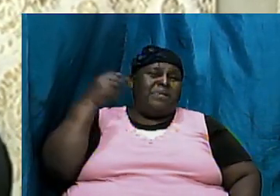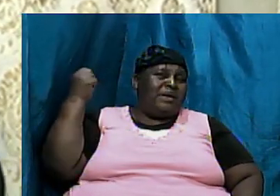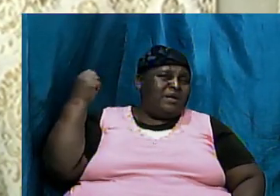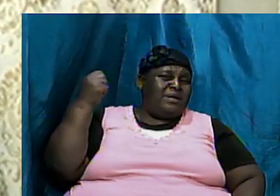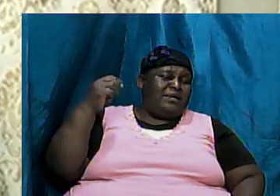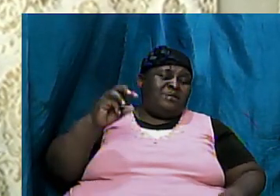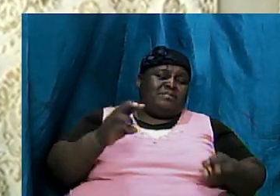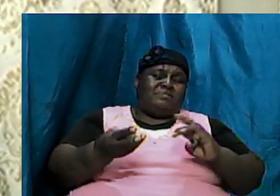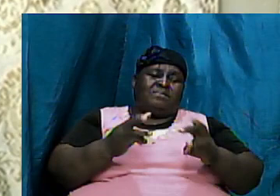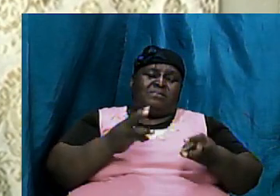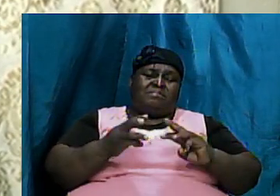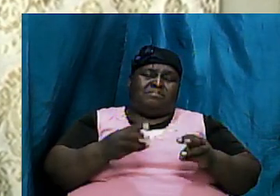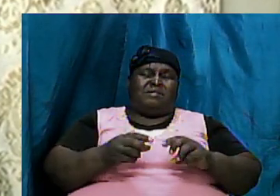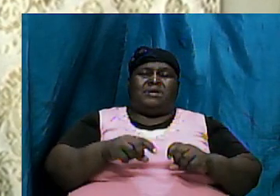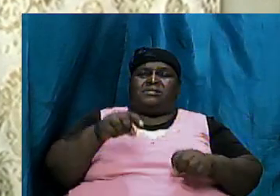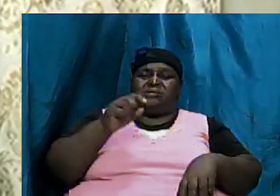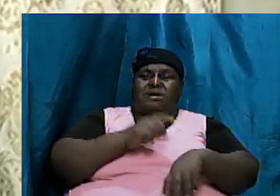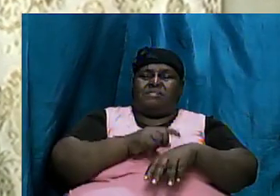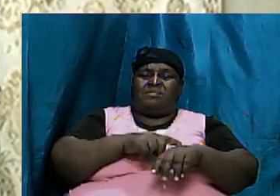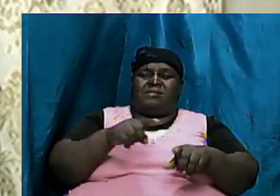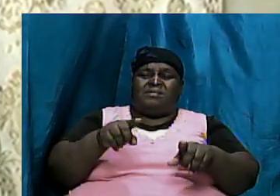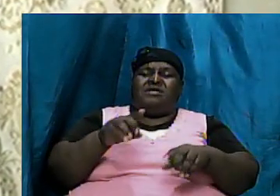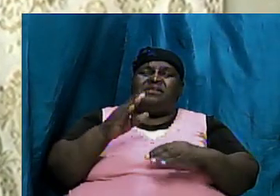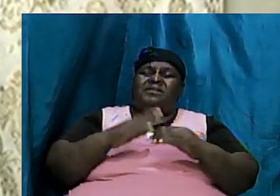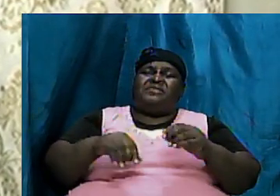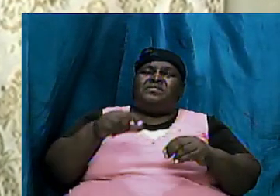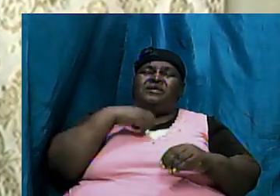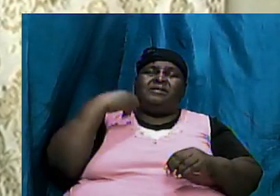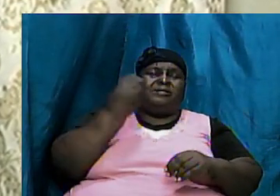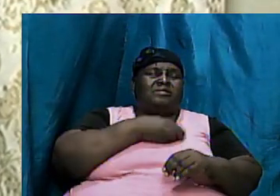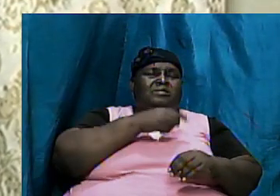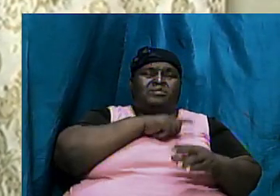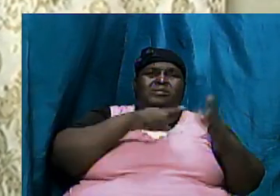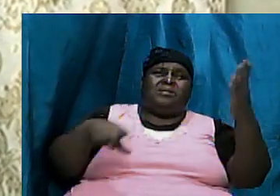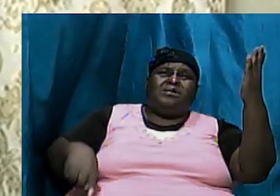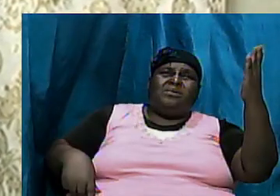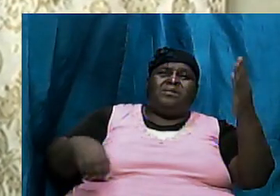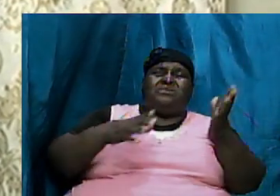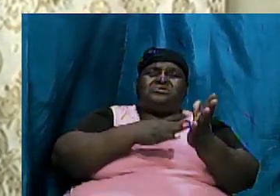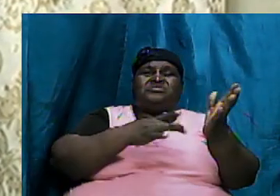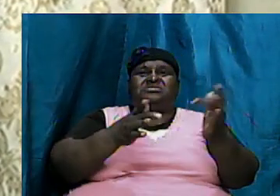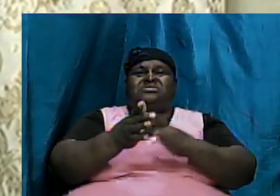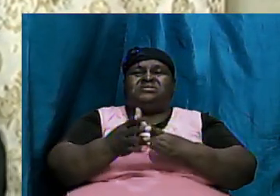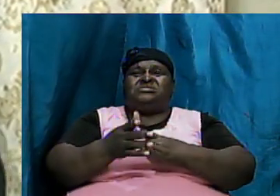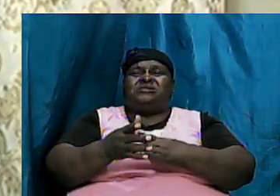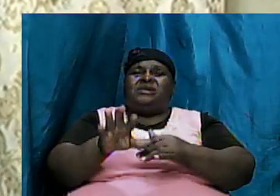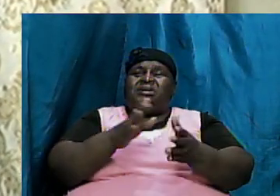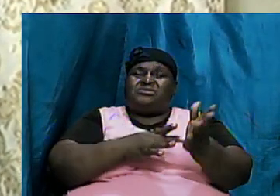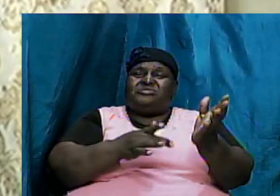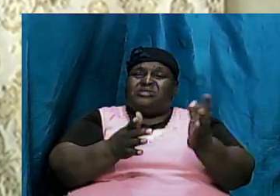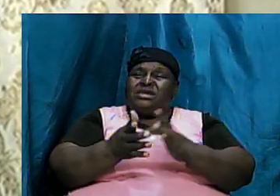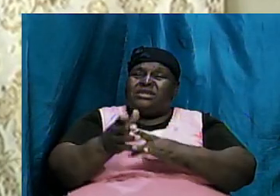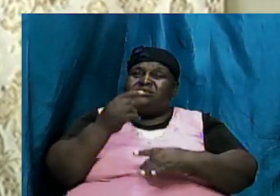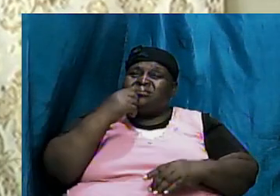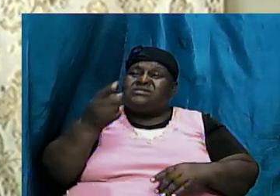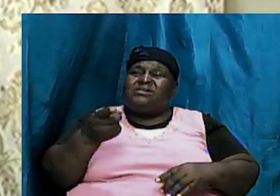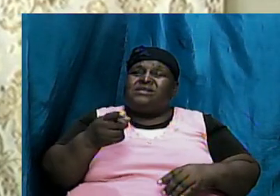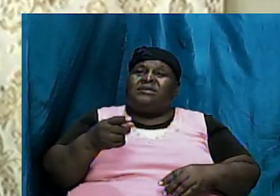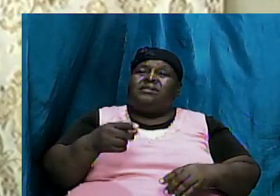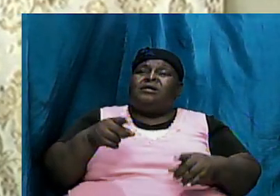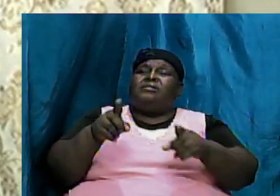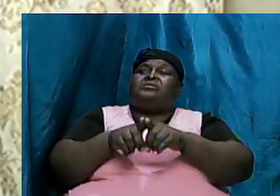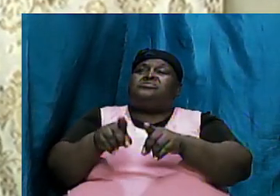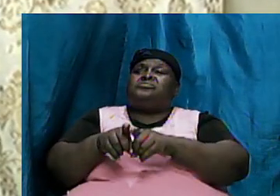validate a point like this than our Lord Jesus and here Jesus is saying to us in verse 28 likewise also